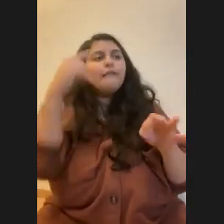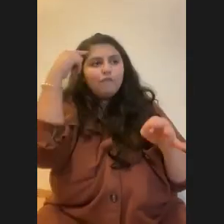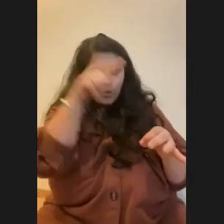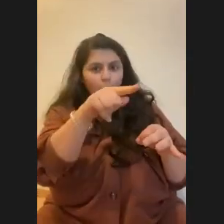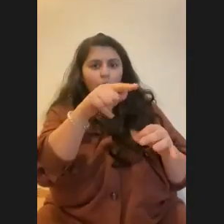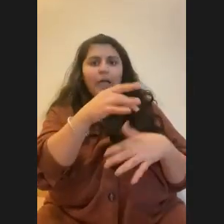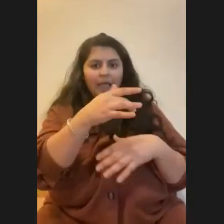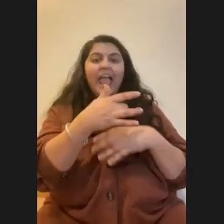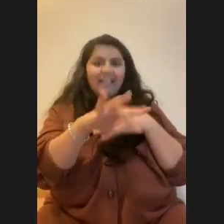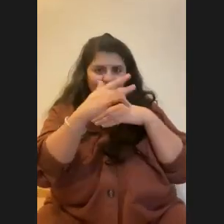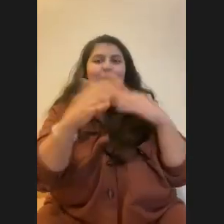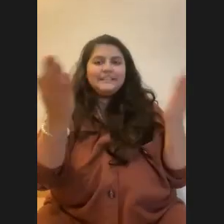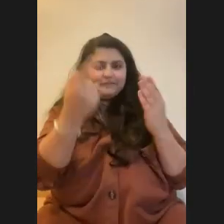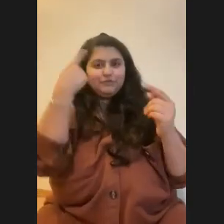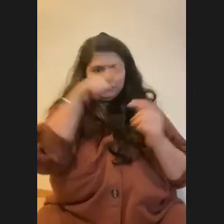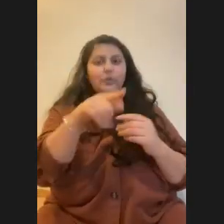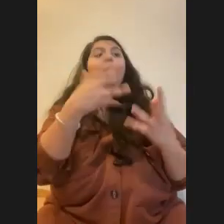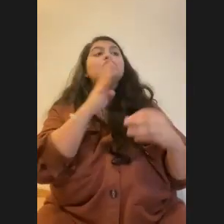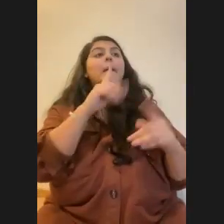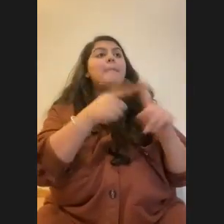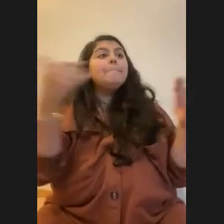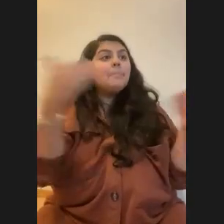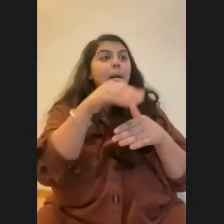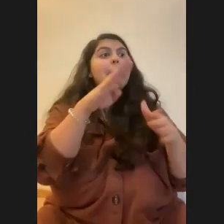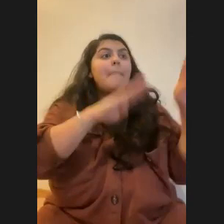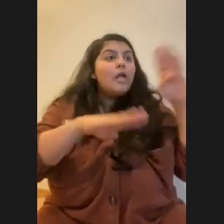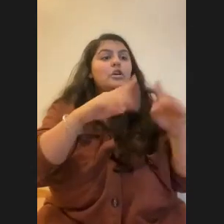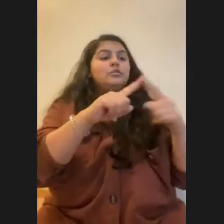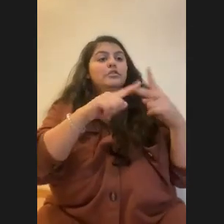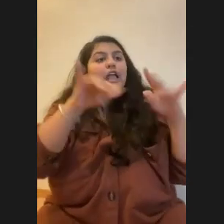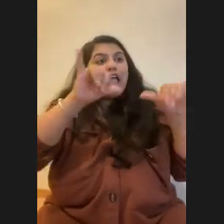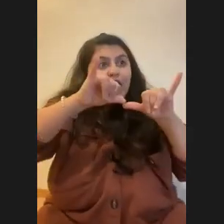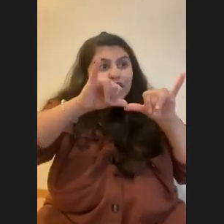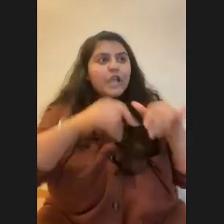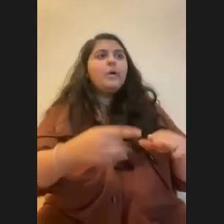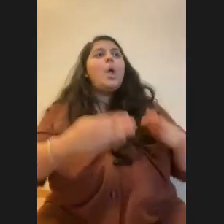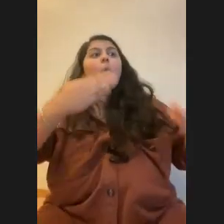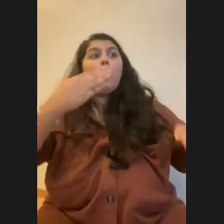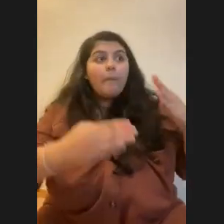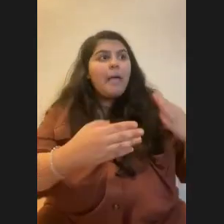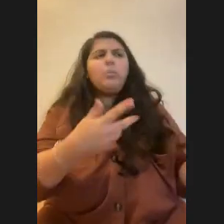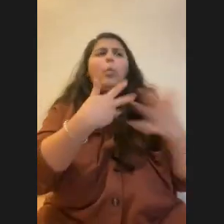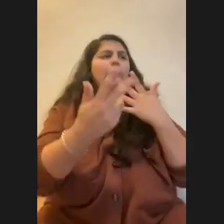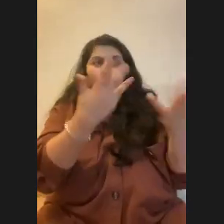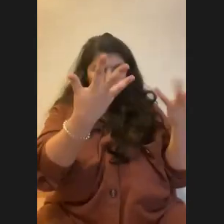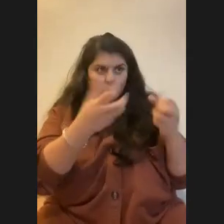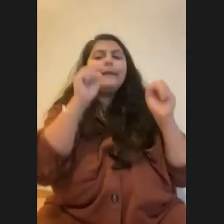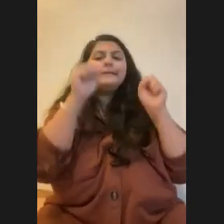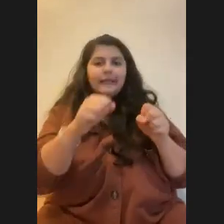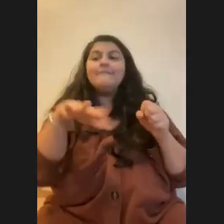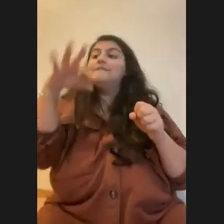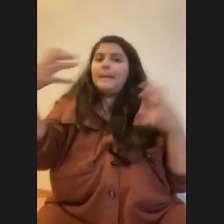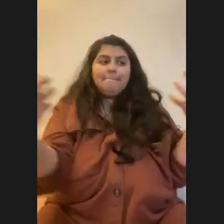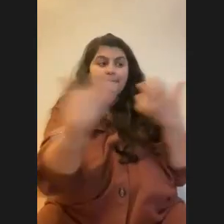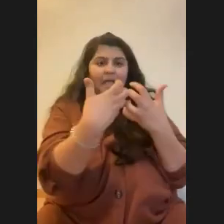whether you want to talk about Marine biology some more, if you want to talk about engineering robots, whatever the heck you want, we can hook you up with a match. Don't